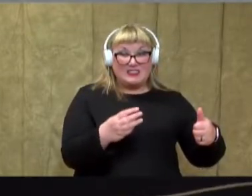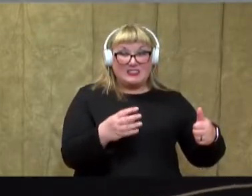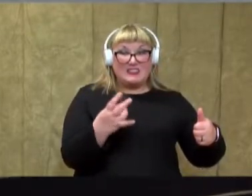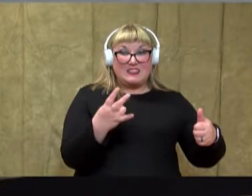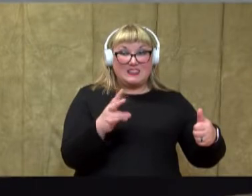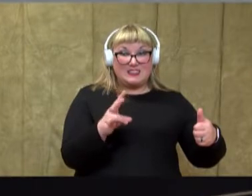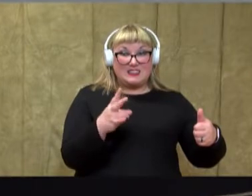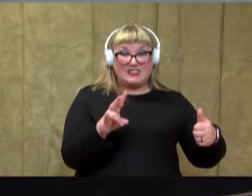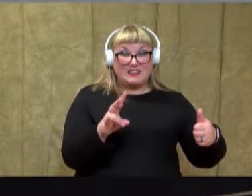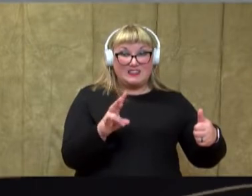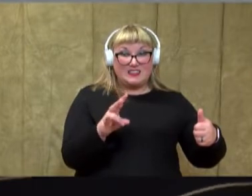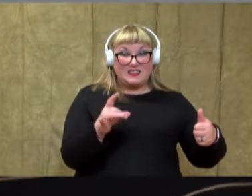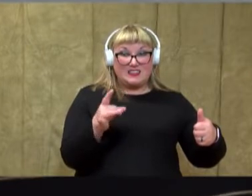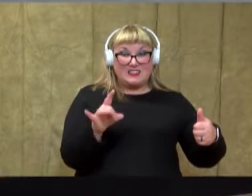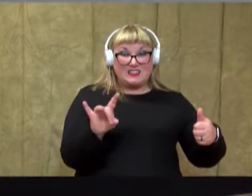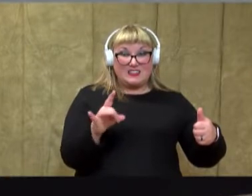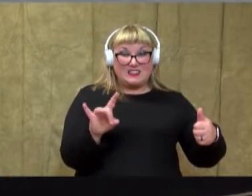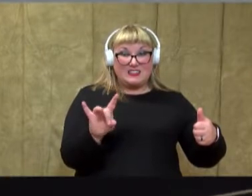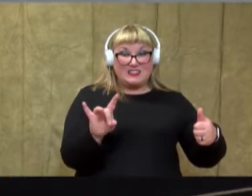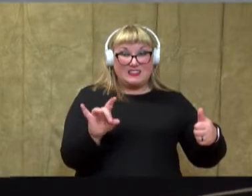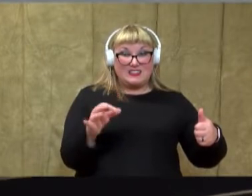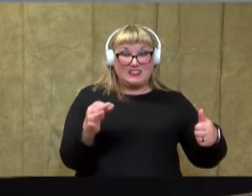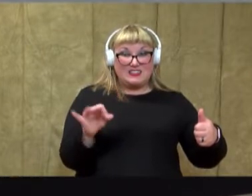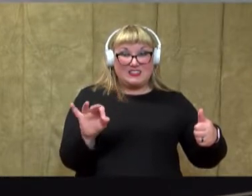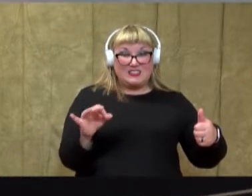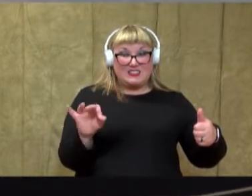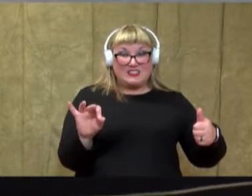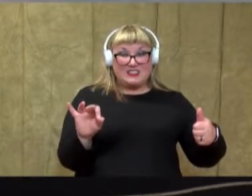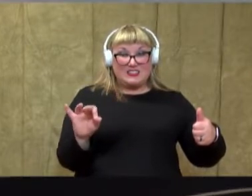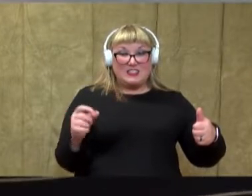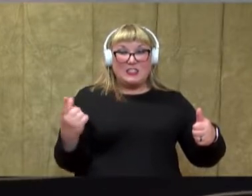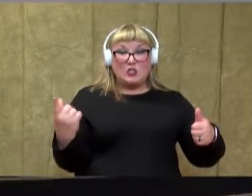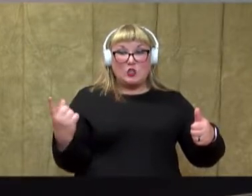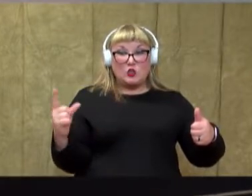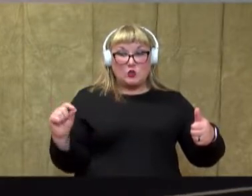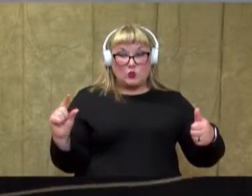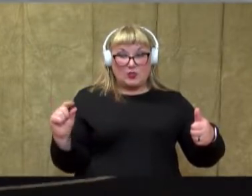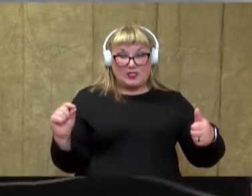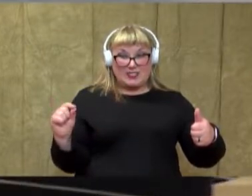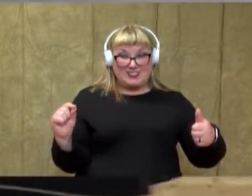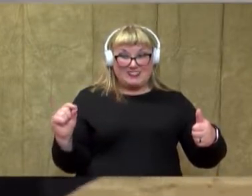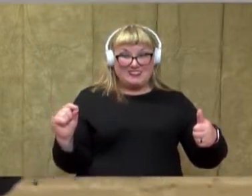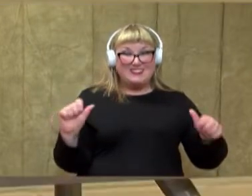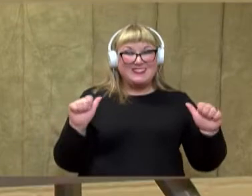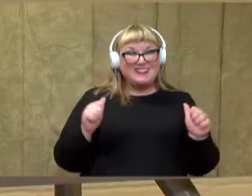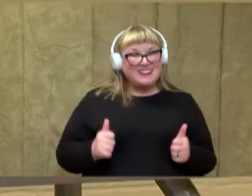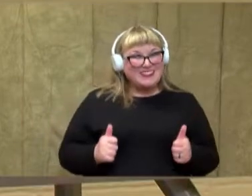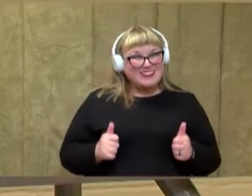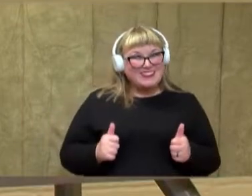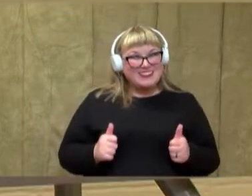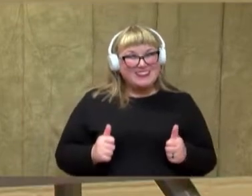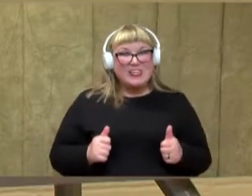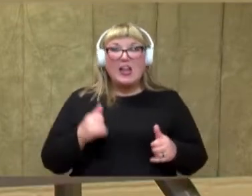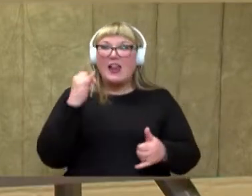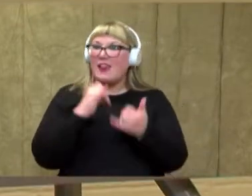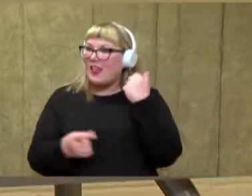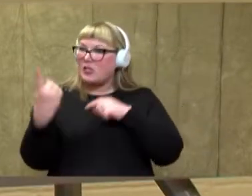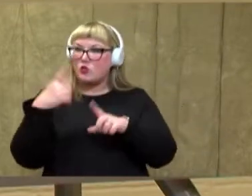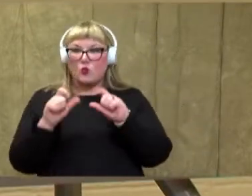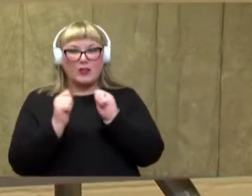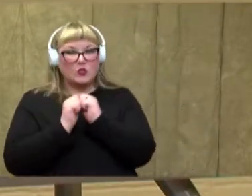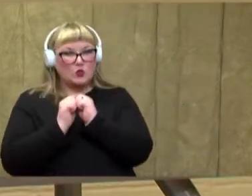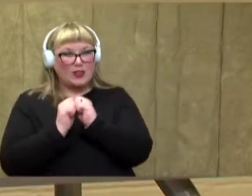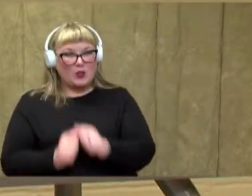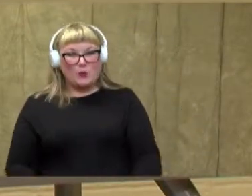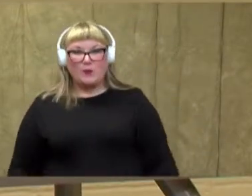16, 17, 18, 19, 20. All right, let's do our last card in the